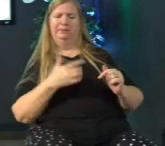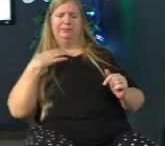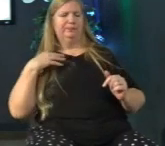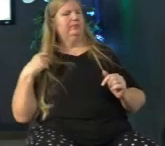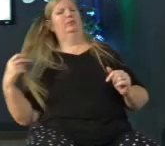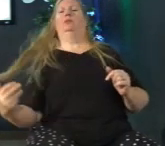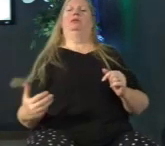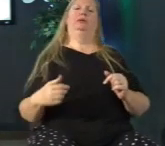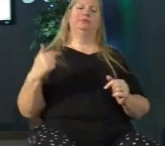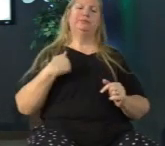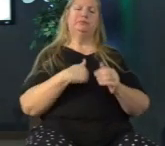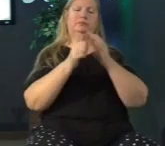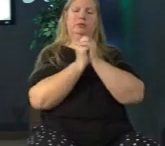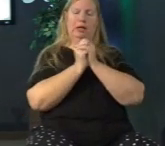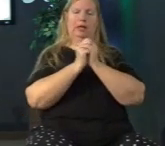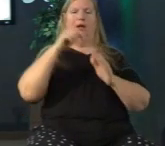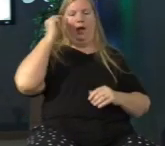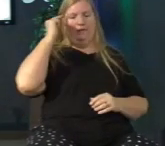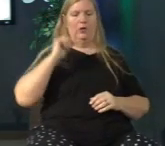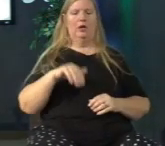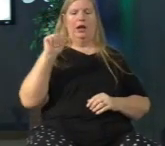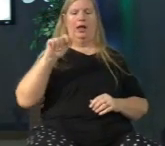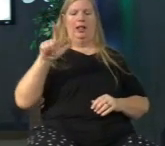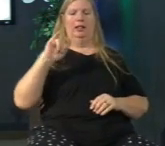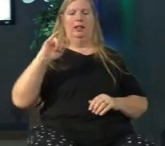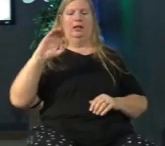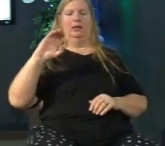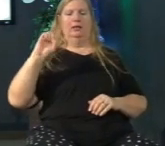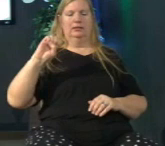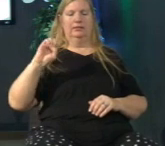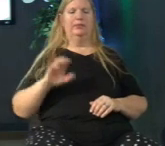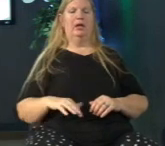we still continue to pray for Alice Morello Lord